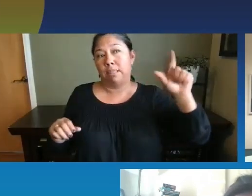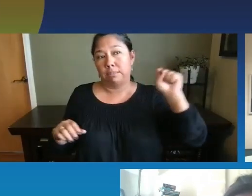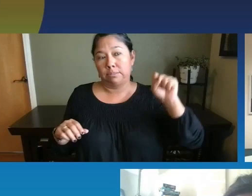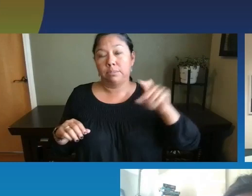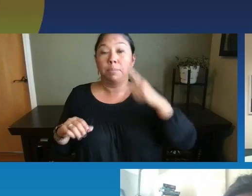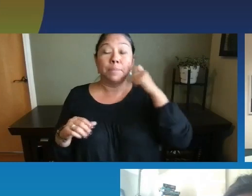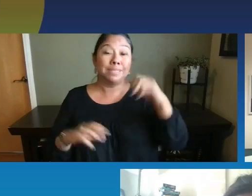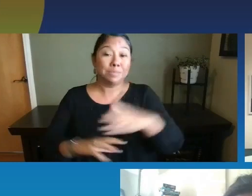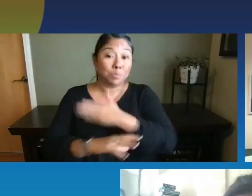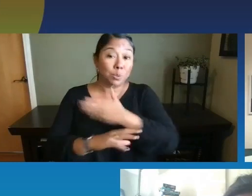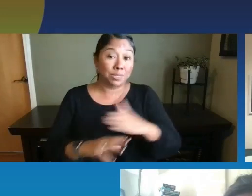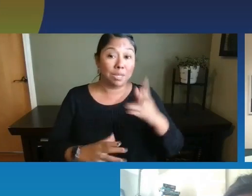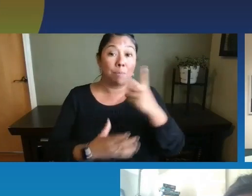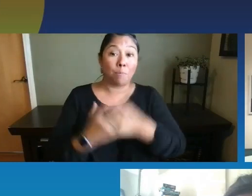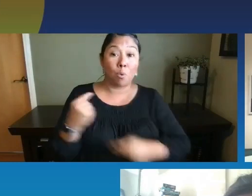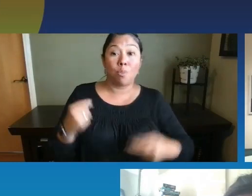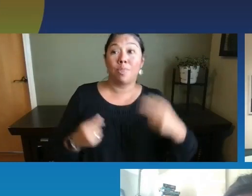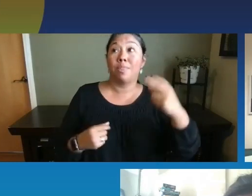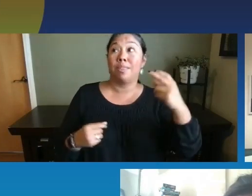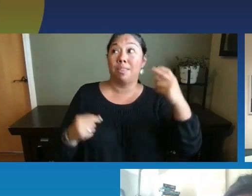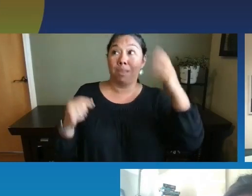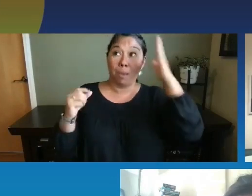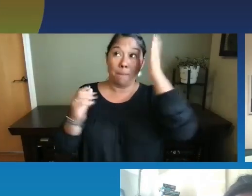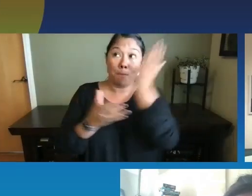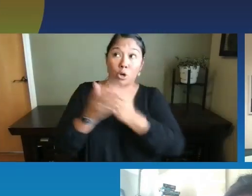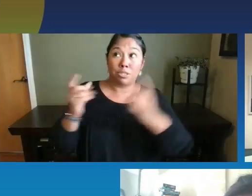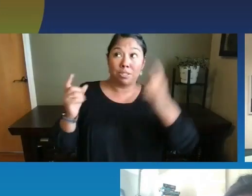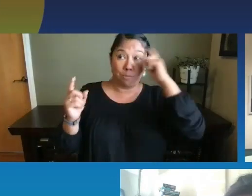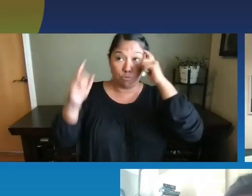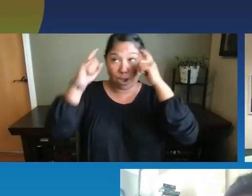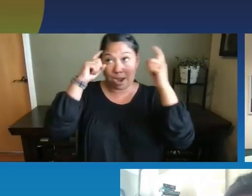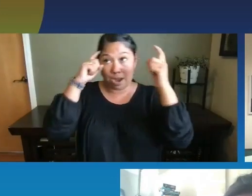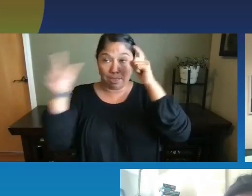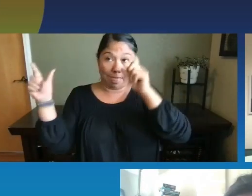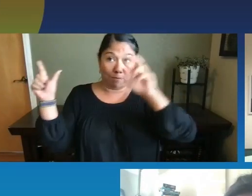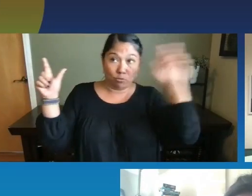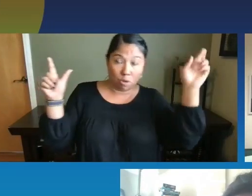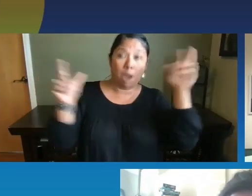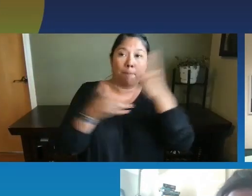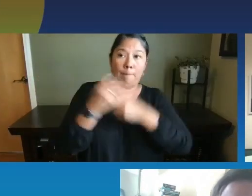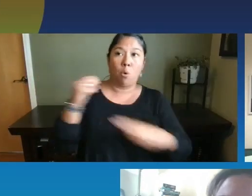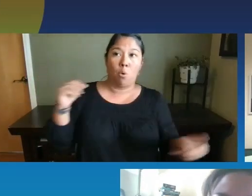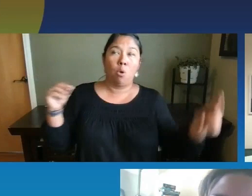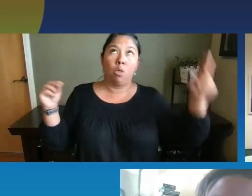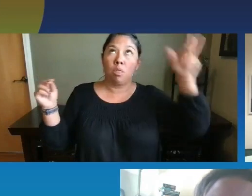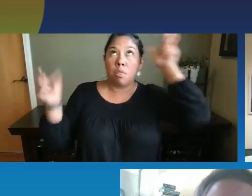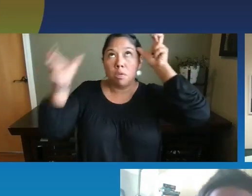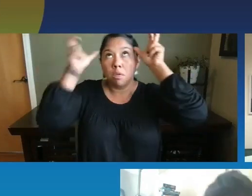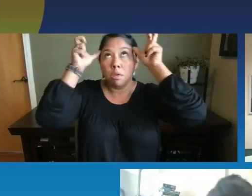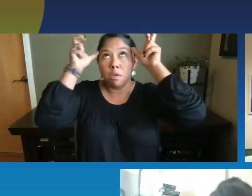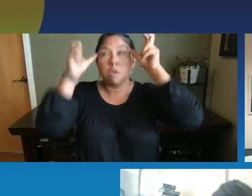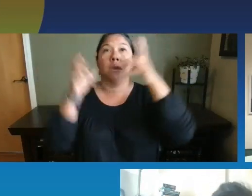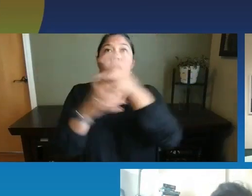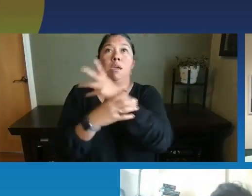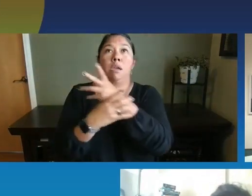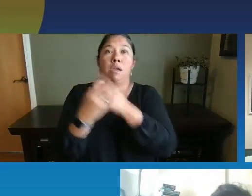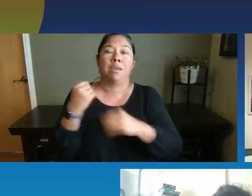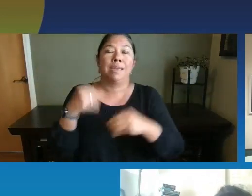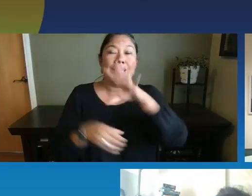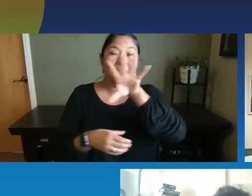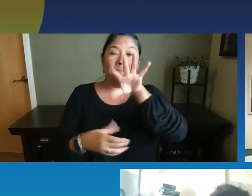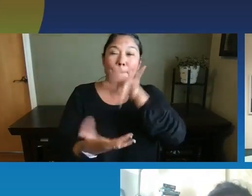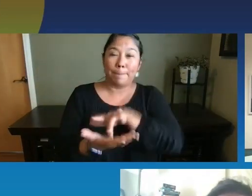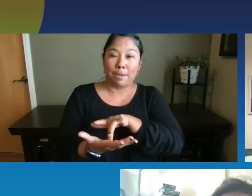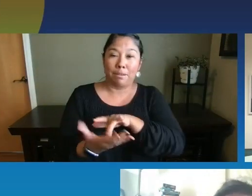about music is both sides of the brain are active in listening to music and perceiving music. So we have the corpus callosum that